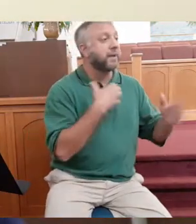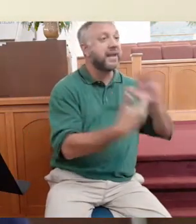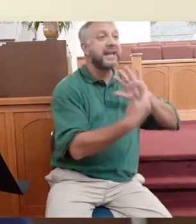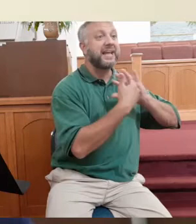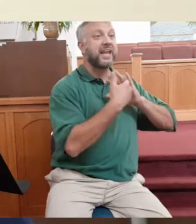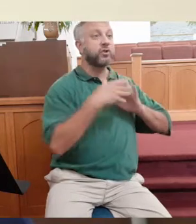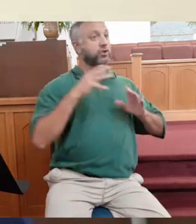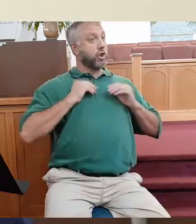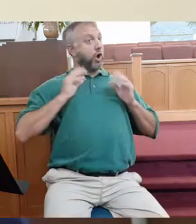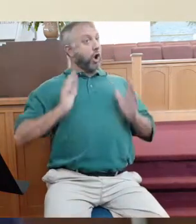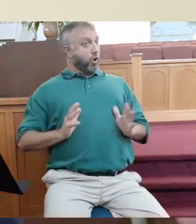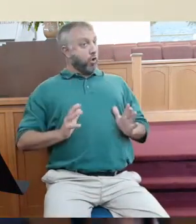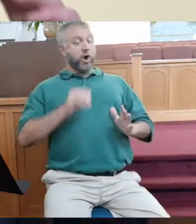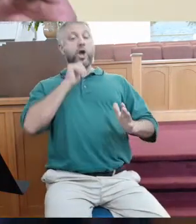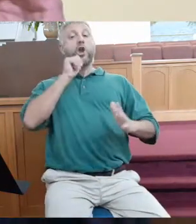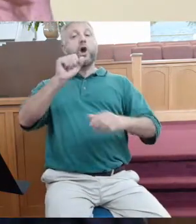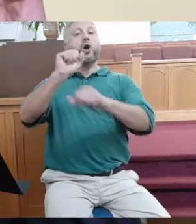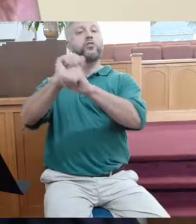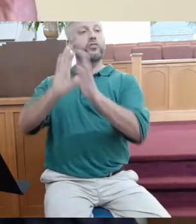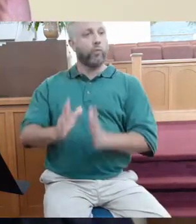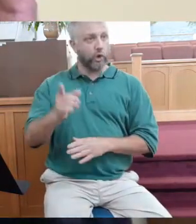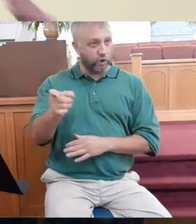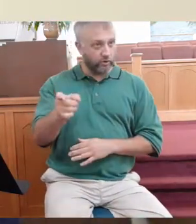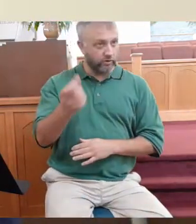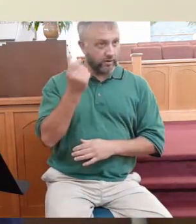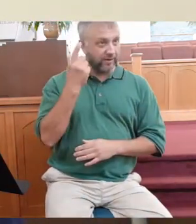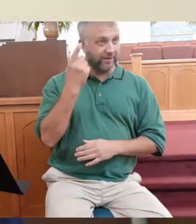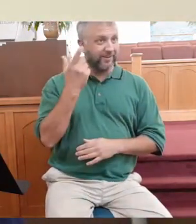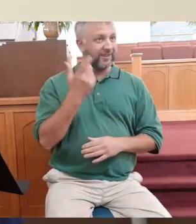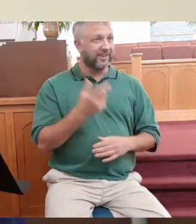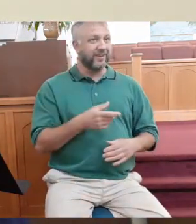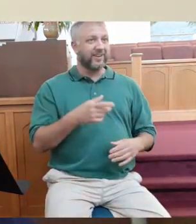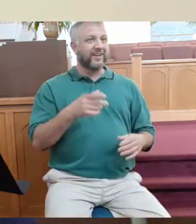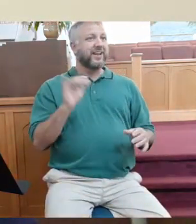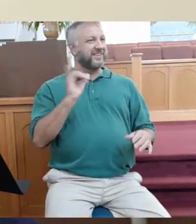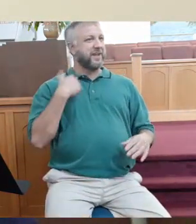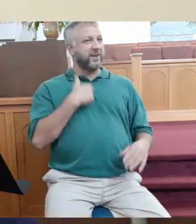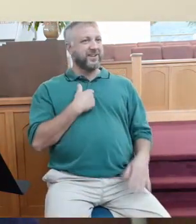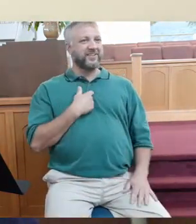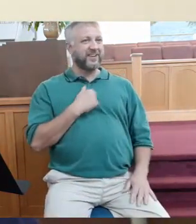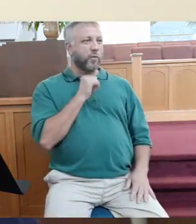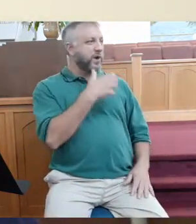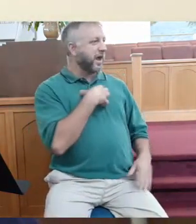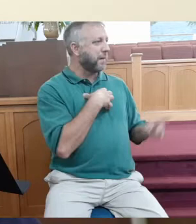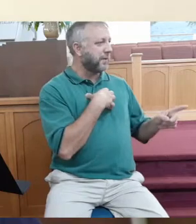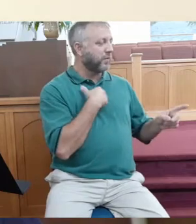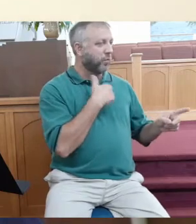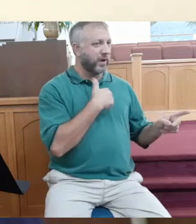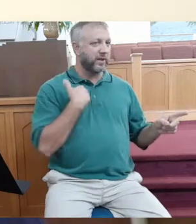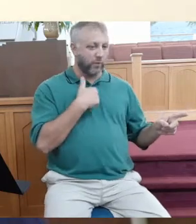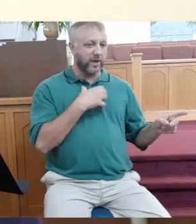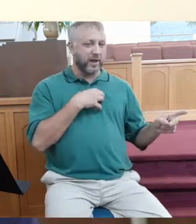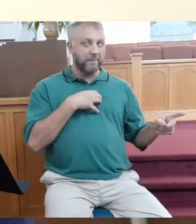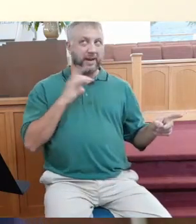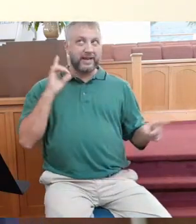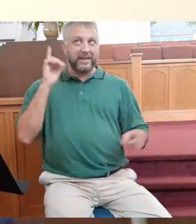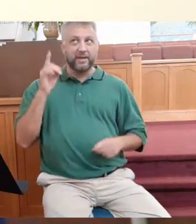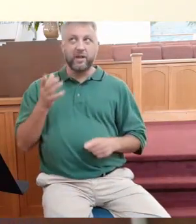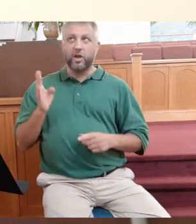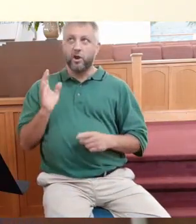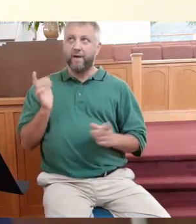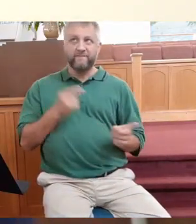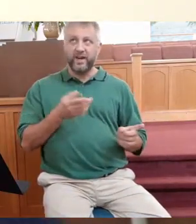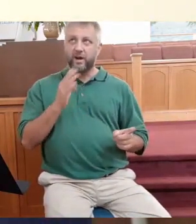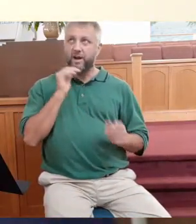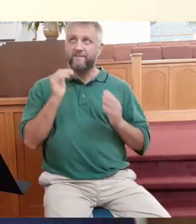landowner. That's what you and I have a tendency to do. God, this isn't fair. But not only do we have